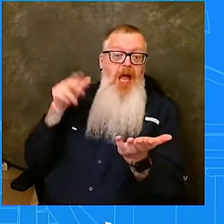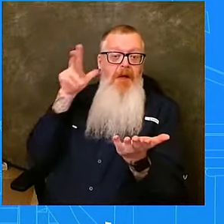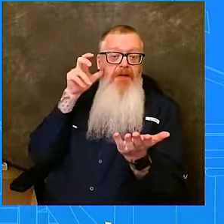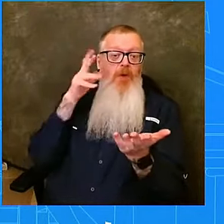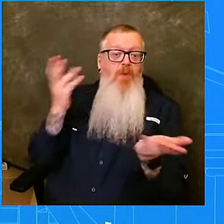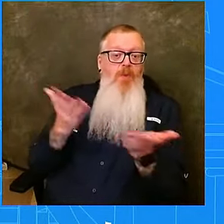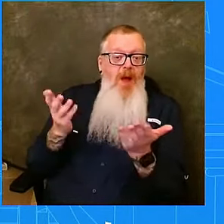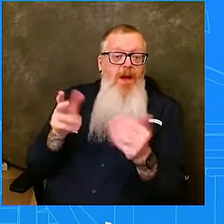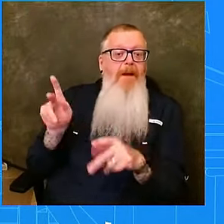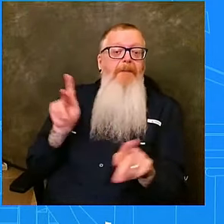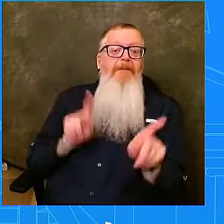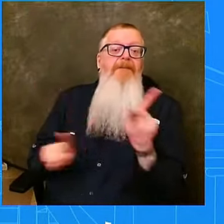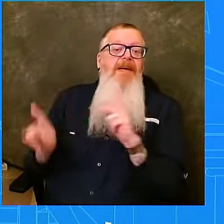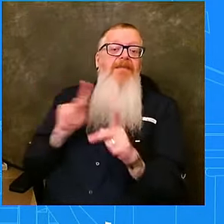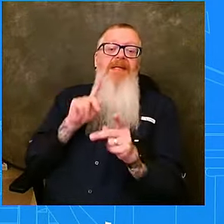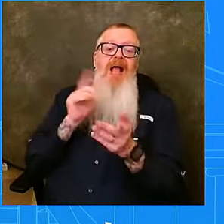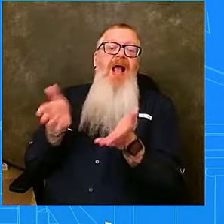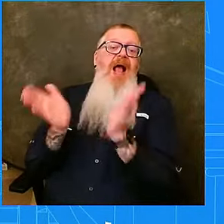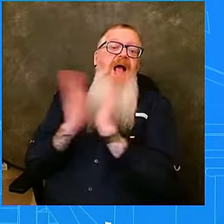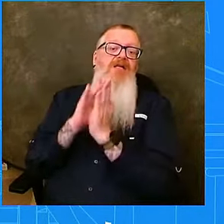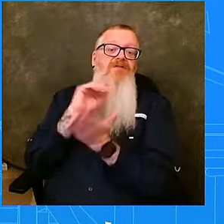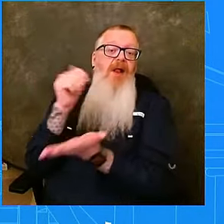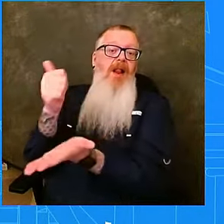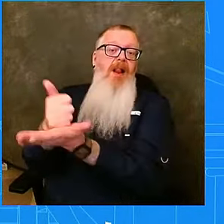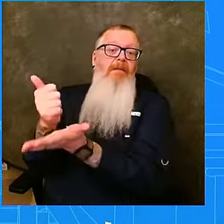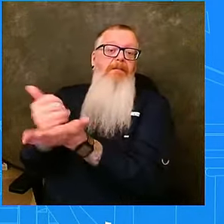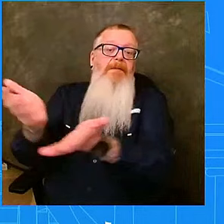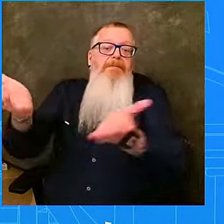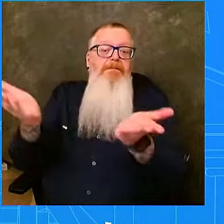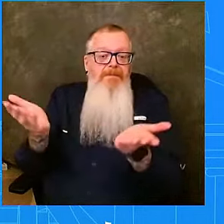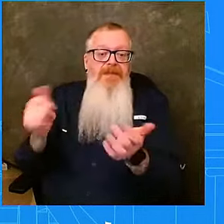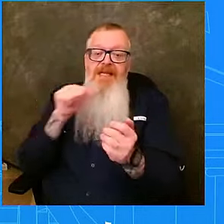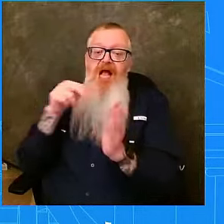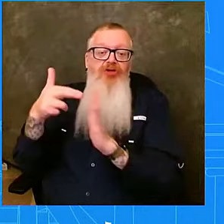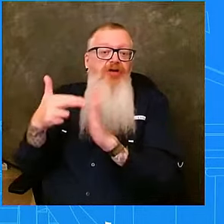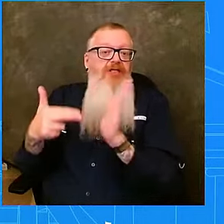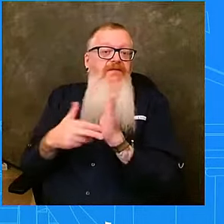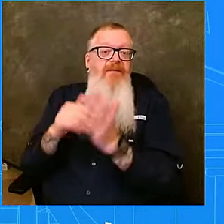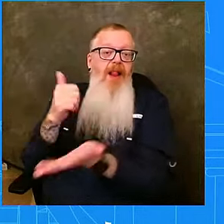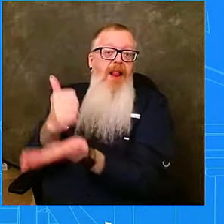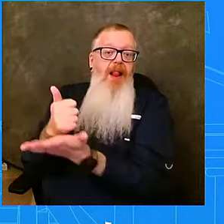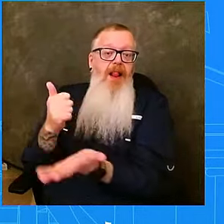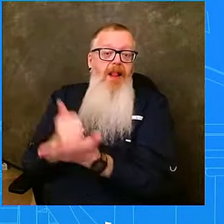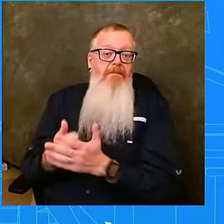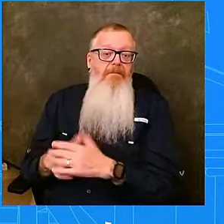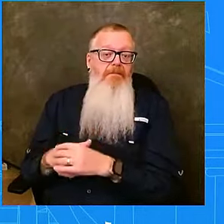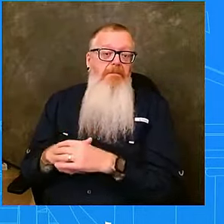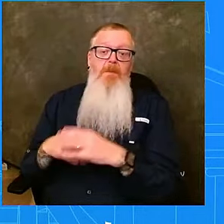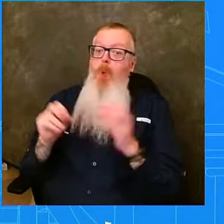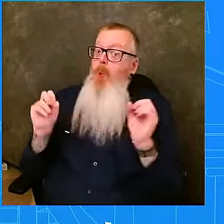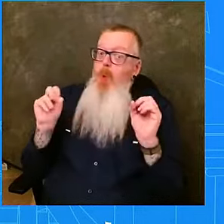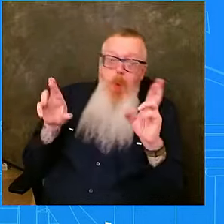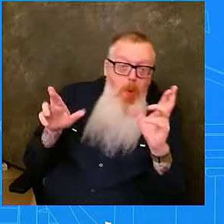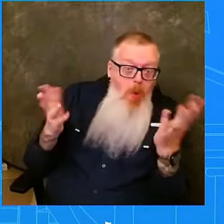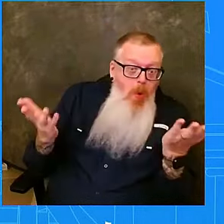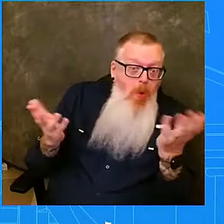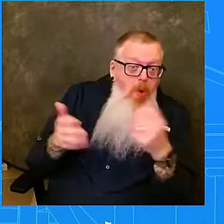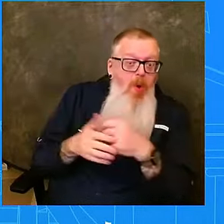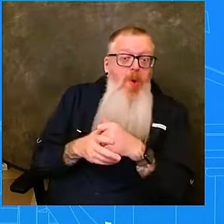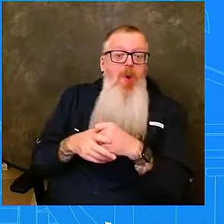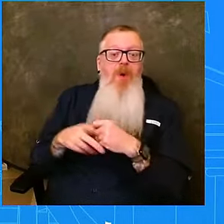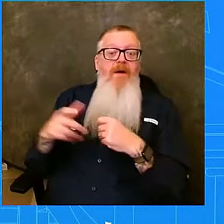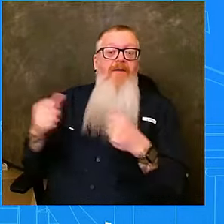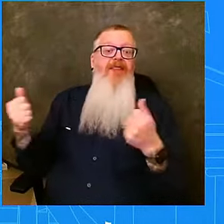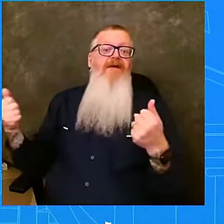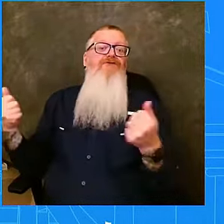assistance. They're not registering for the help that they need, or they are afraid to approach some of our staff because